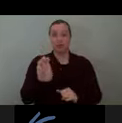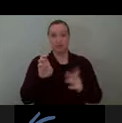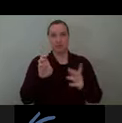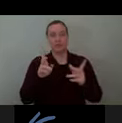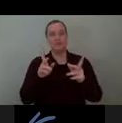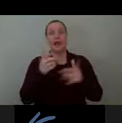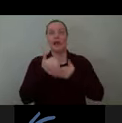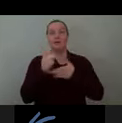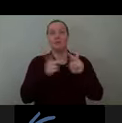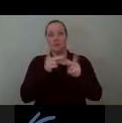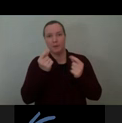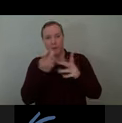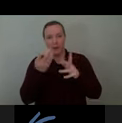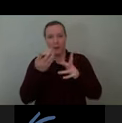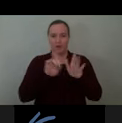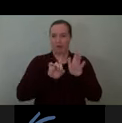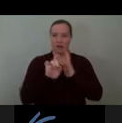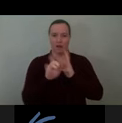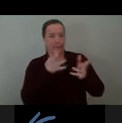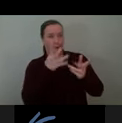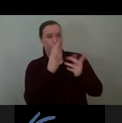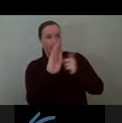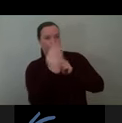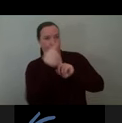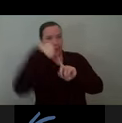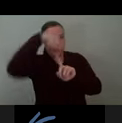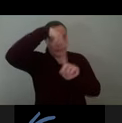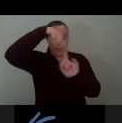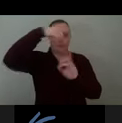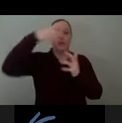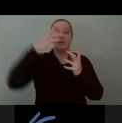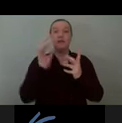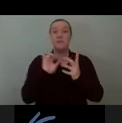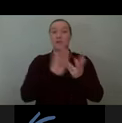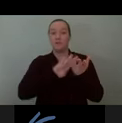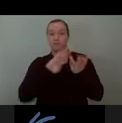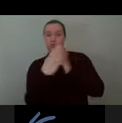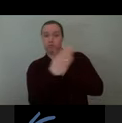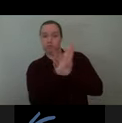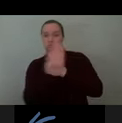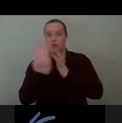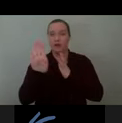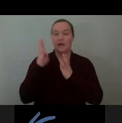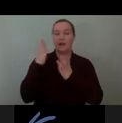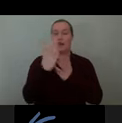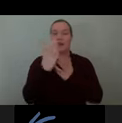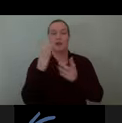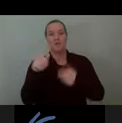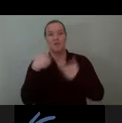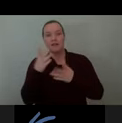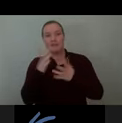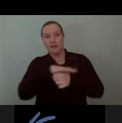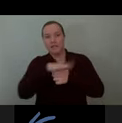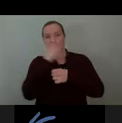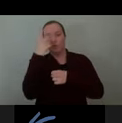obscuring any roots on this site they also carve out space for someone to pause if they'd like to spend longer interacting with one of the